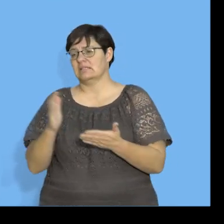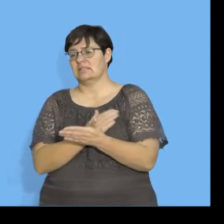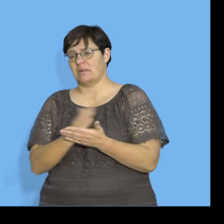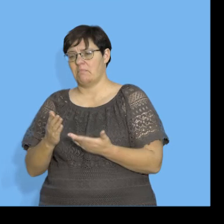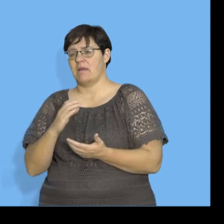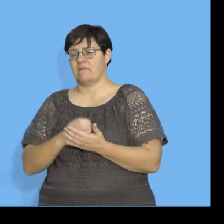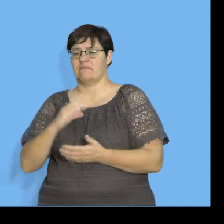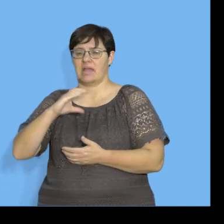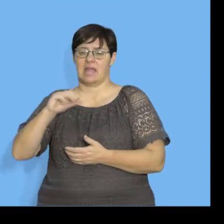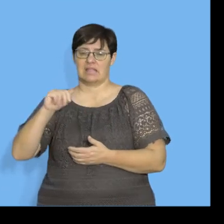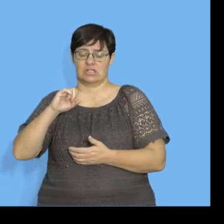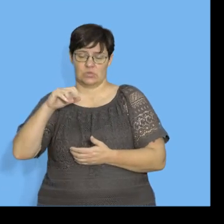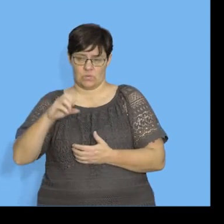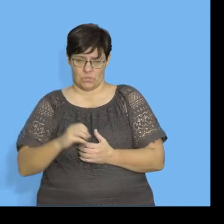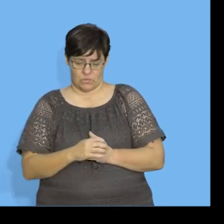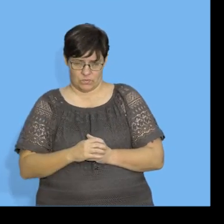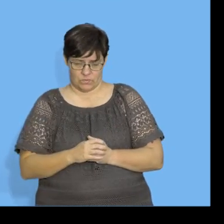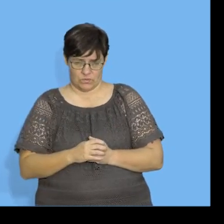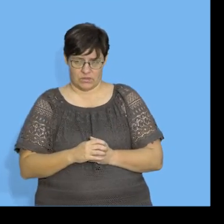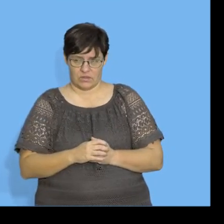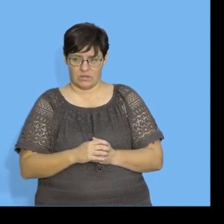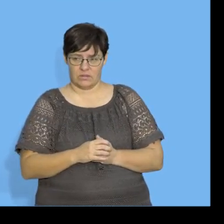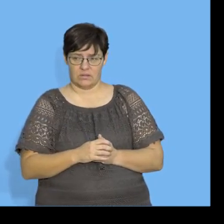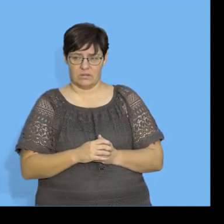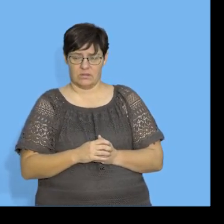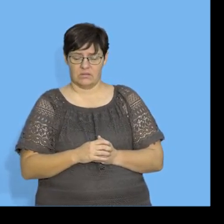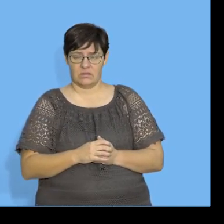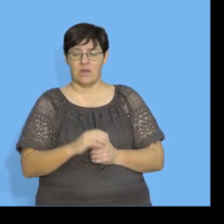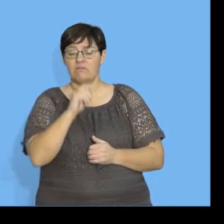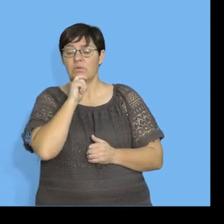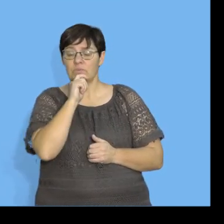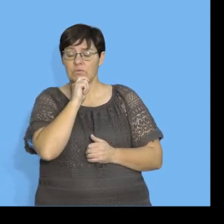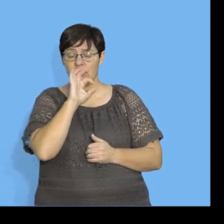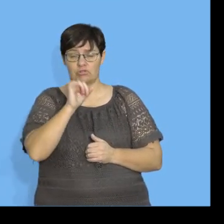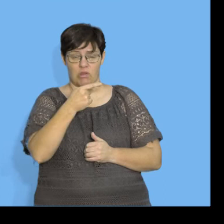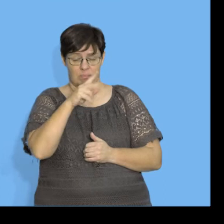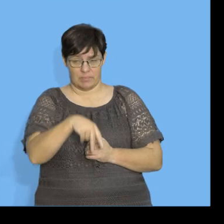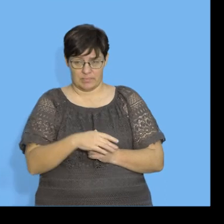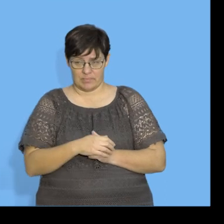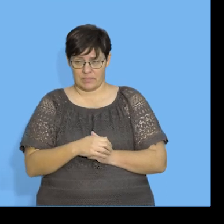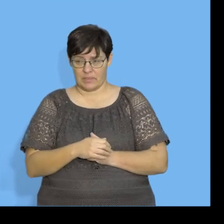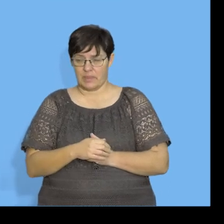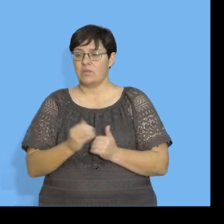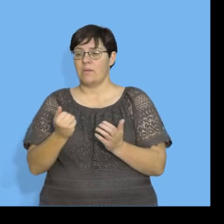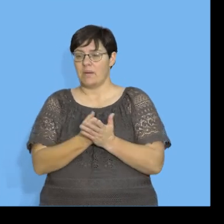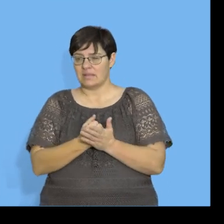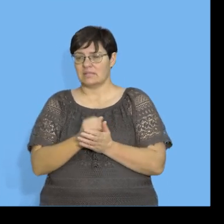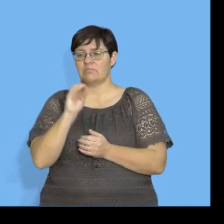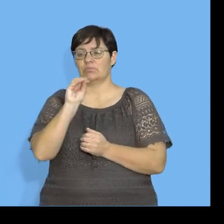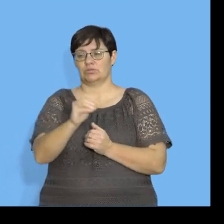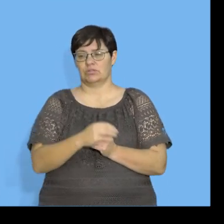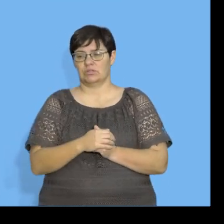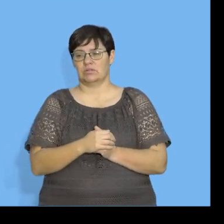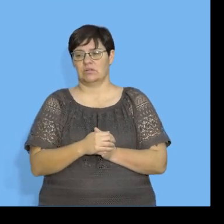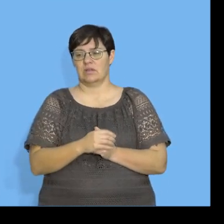might have, what, cashm. Using a sharp calculator, you have